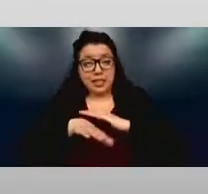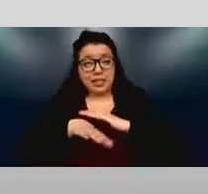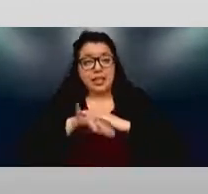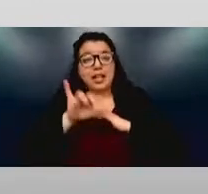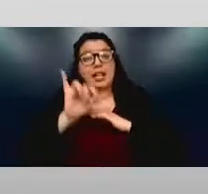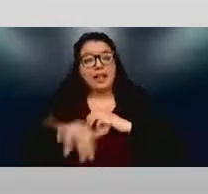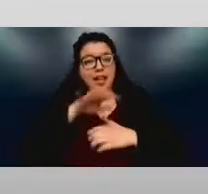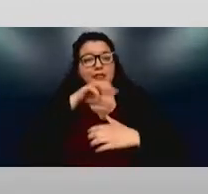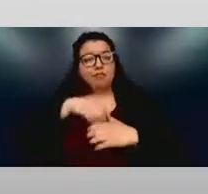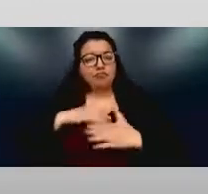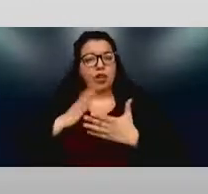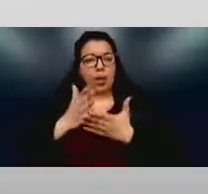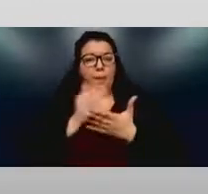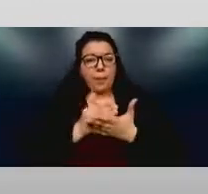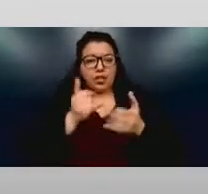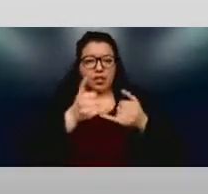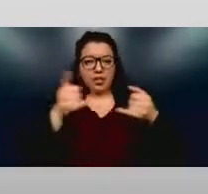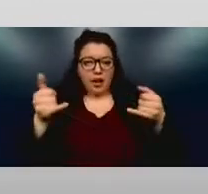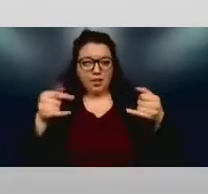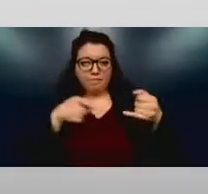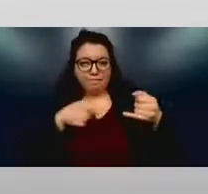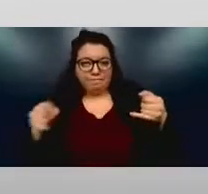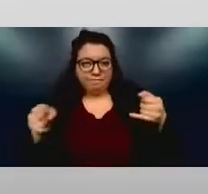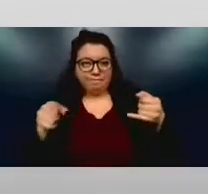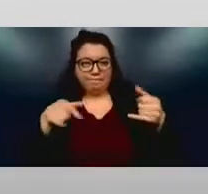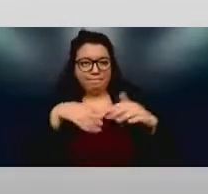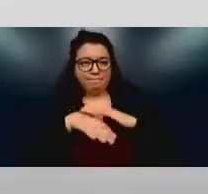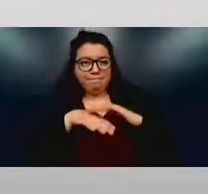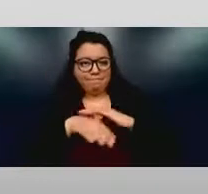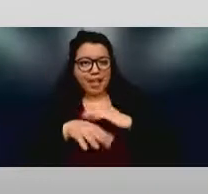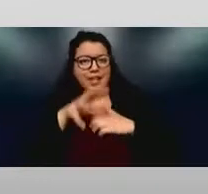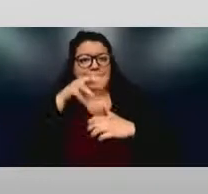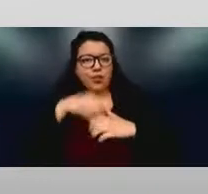line on grants that were to be competed.